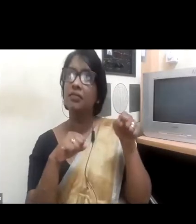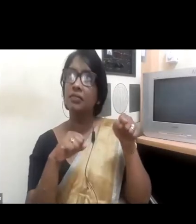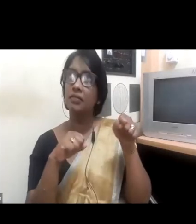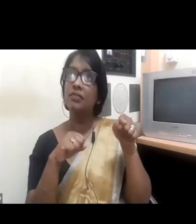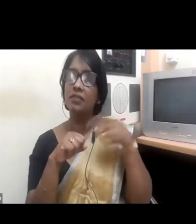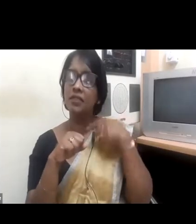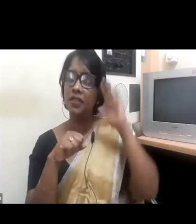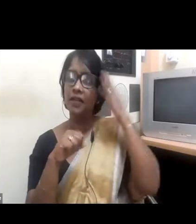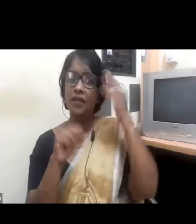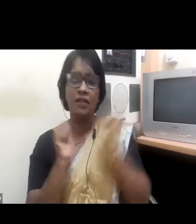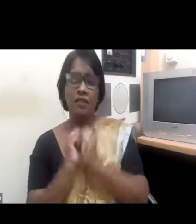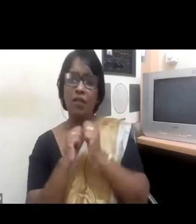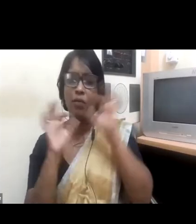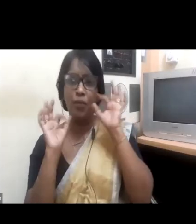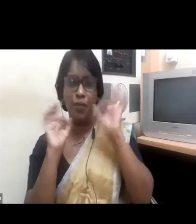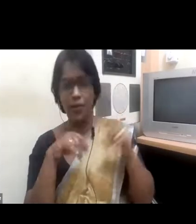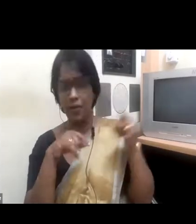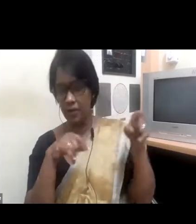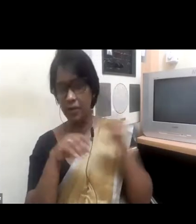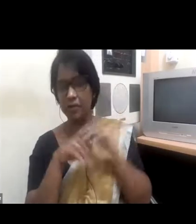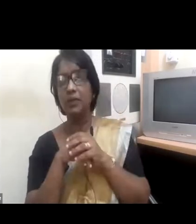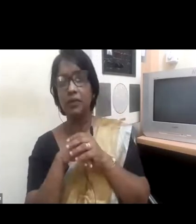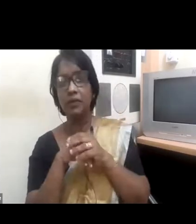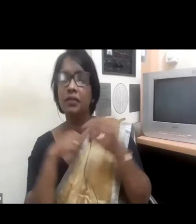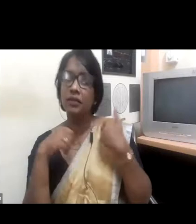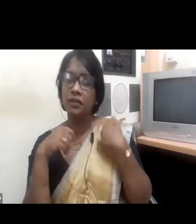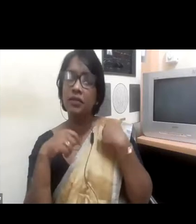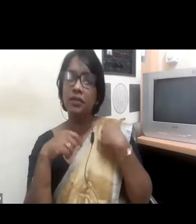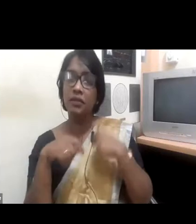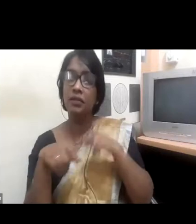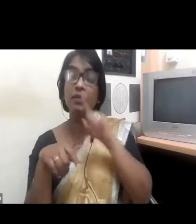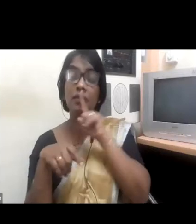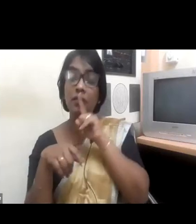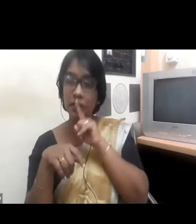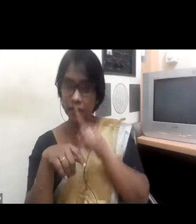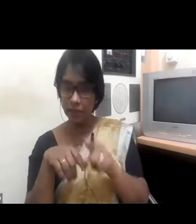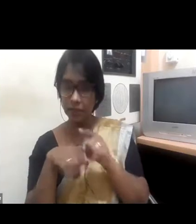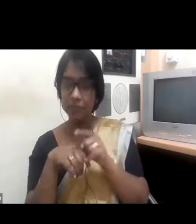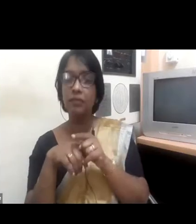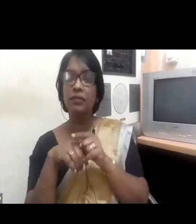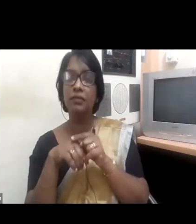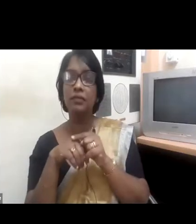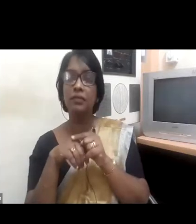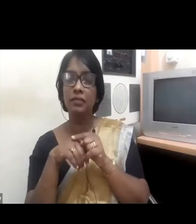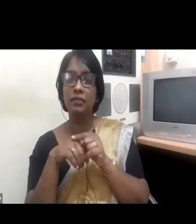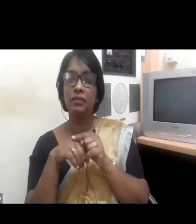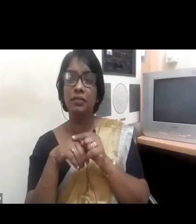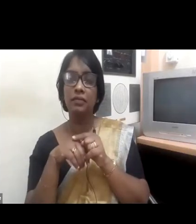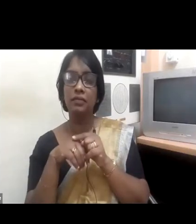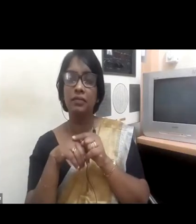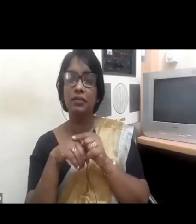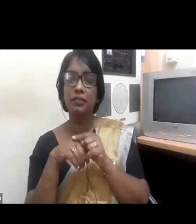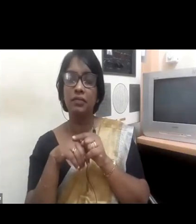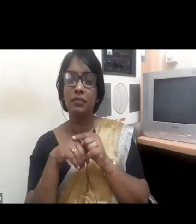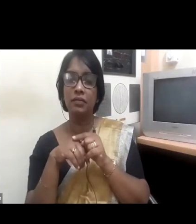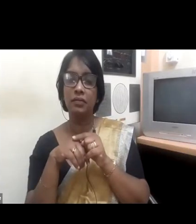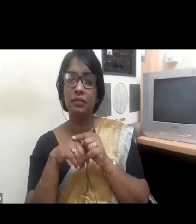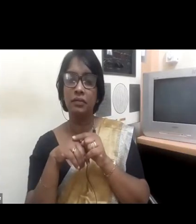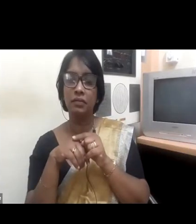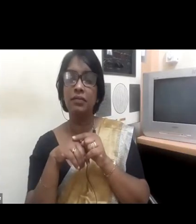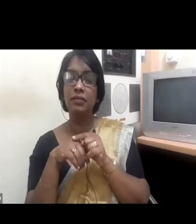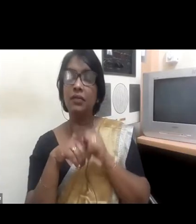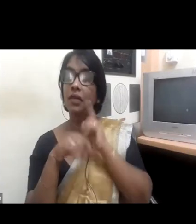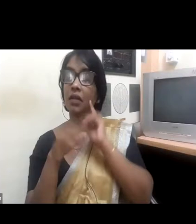What I mean by that is that we don't need to be chasing numbers, percentage, and KPI.